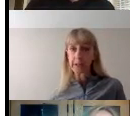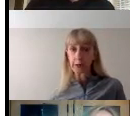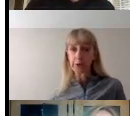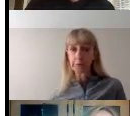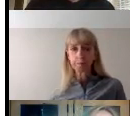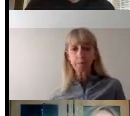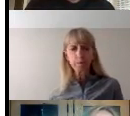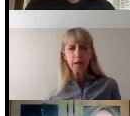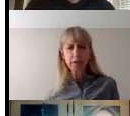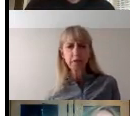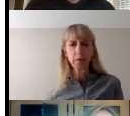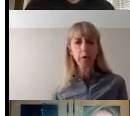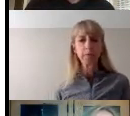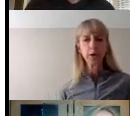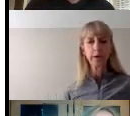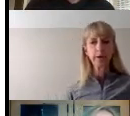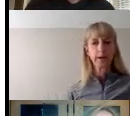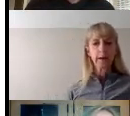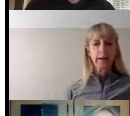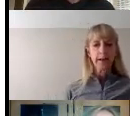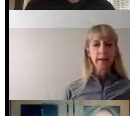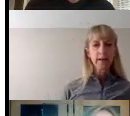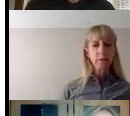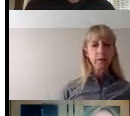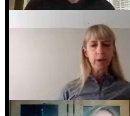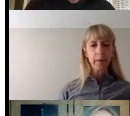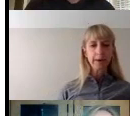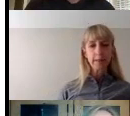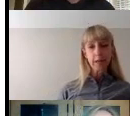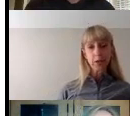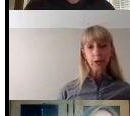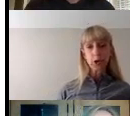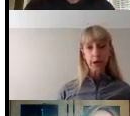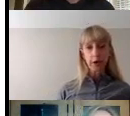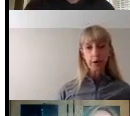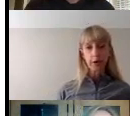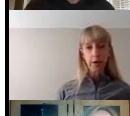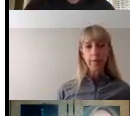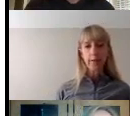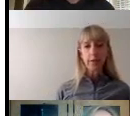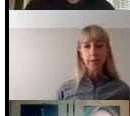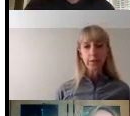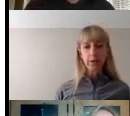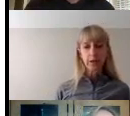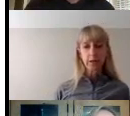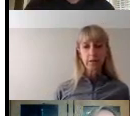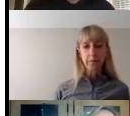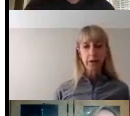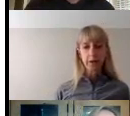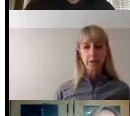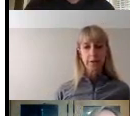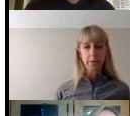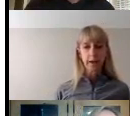for 13 years since the program started Danny has been the primary assessor and trainer of adults in Wisconsin